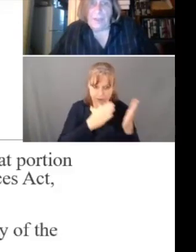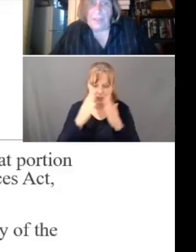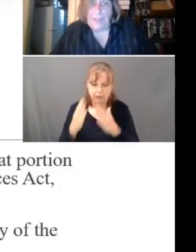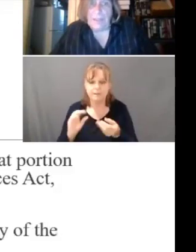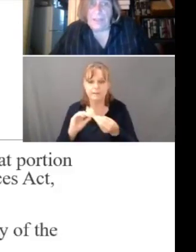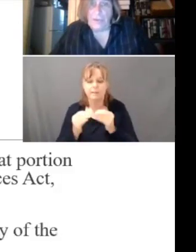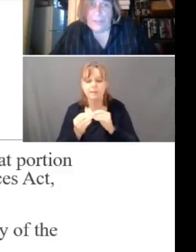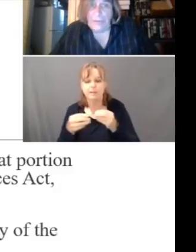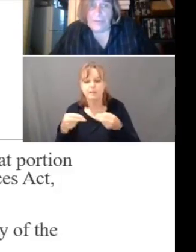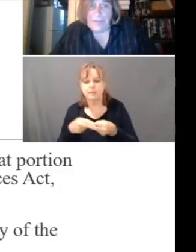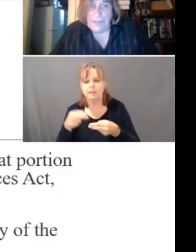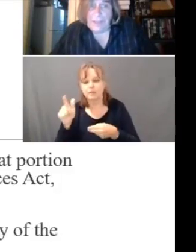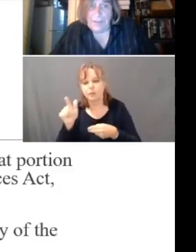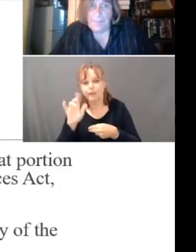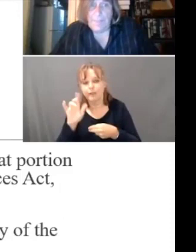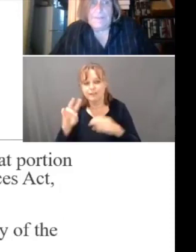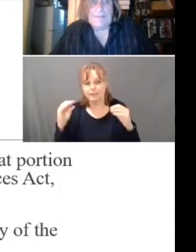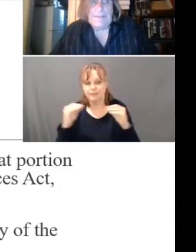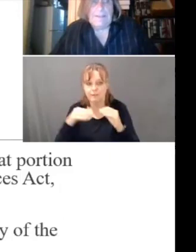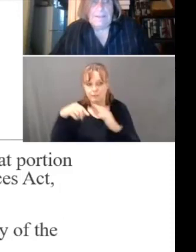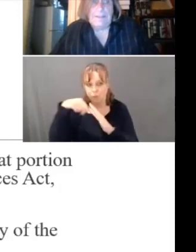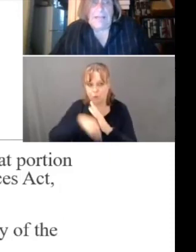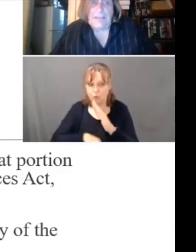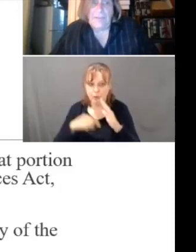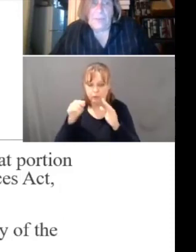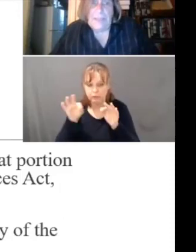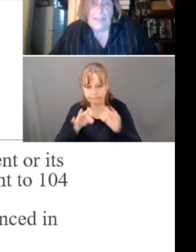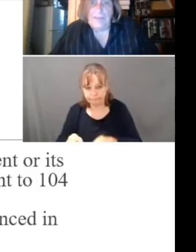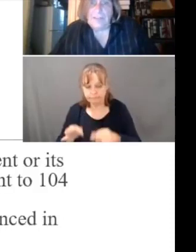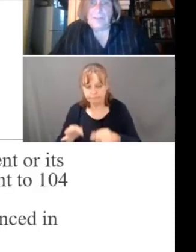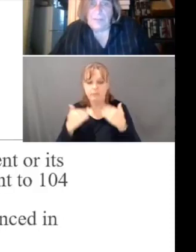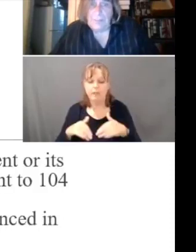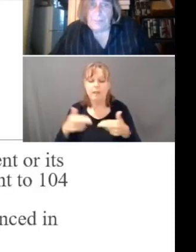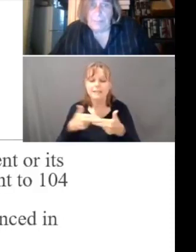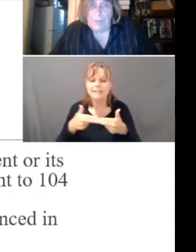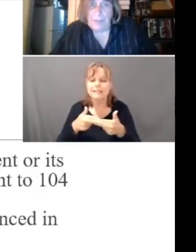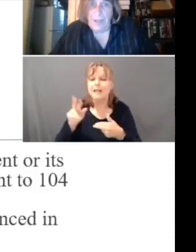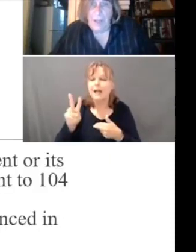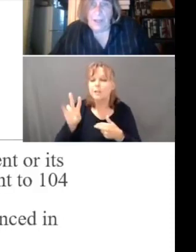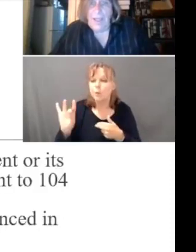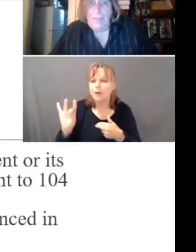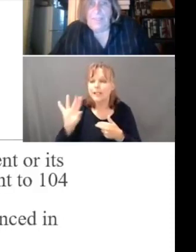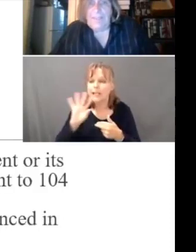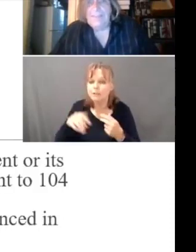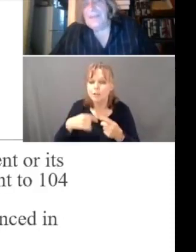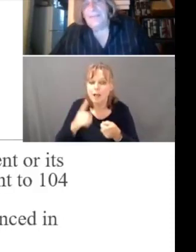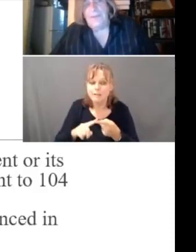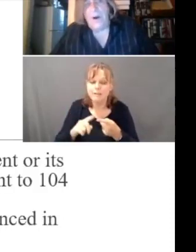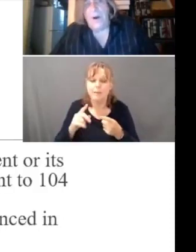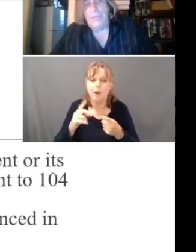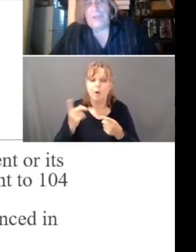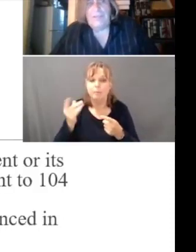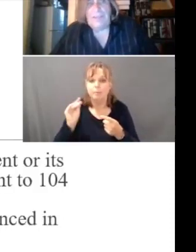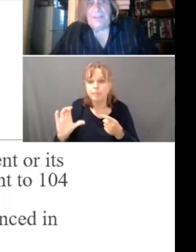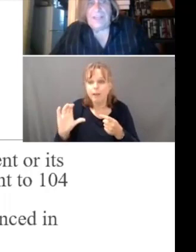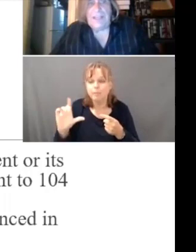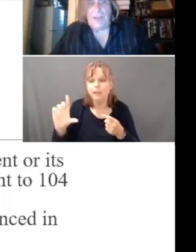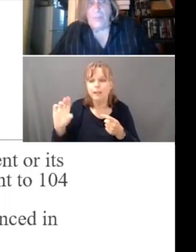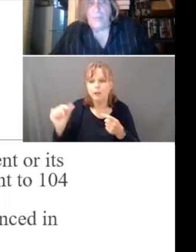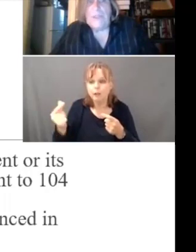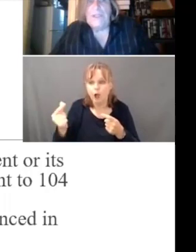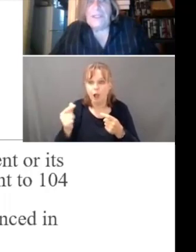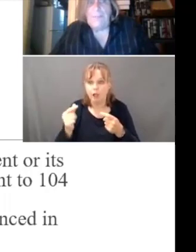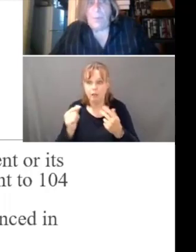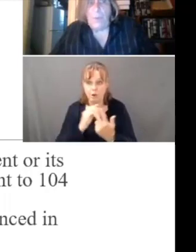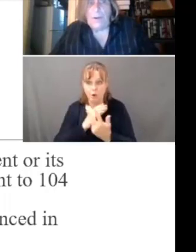that out in greater detail. Slide 28 talks about the public law. These things, all three of these things